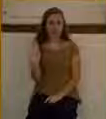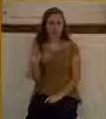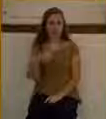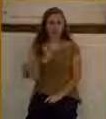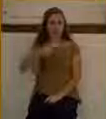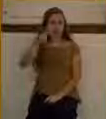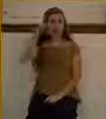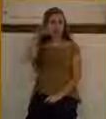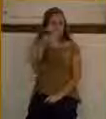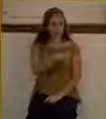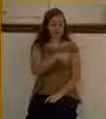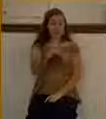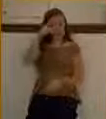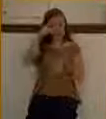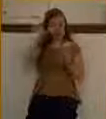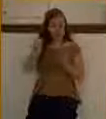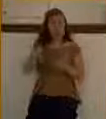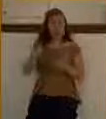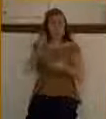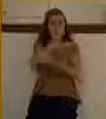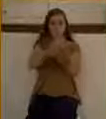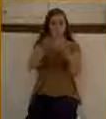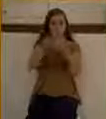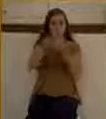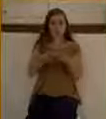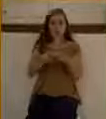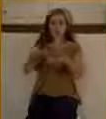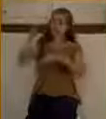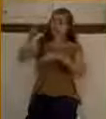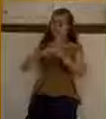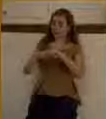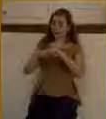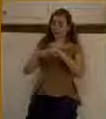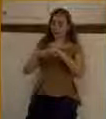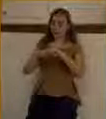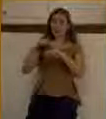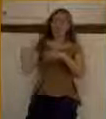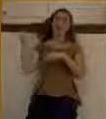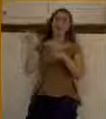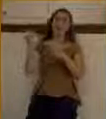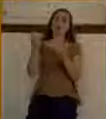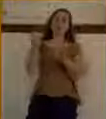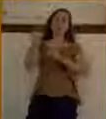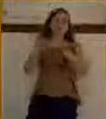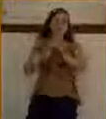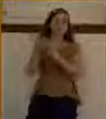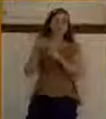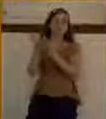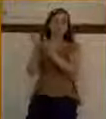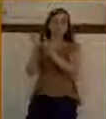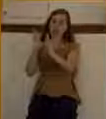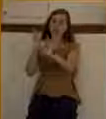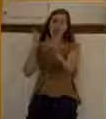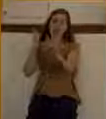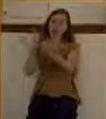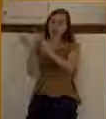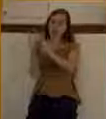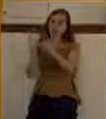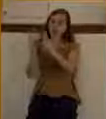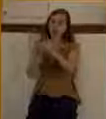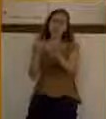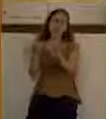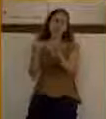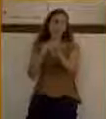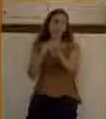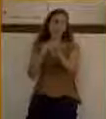because this was a place that was one of the major thoroughfares of that day. There was a steady traffic of people that